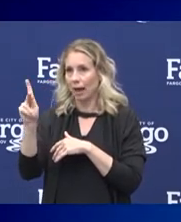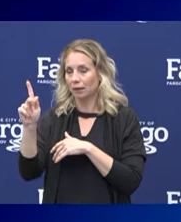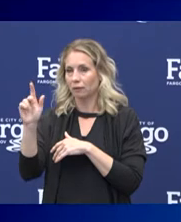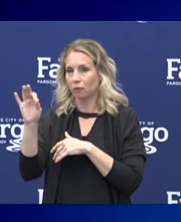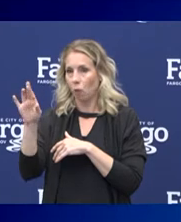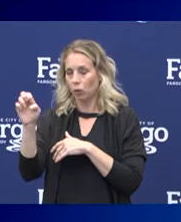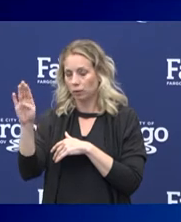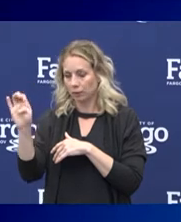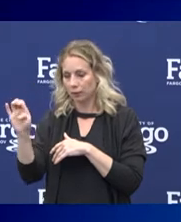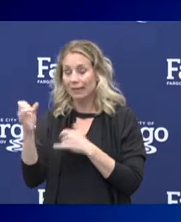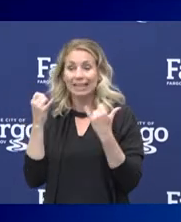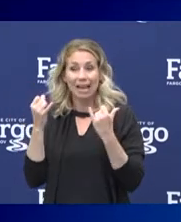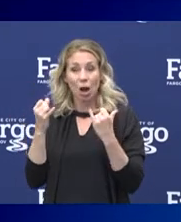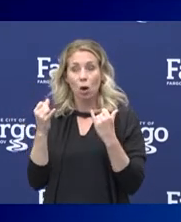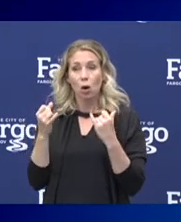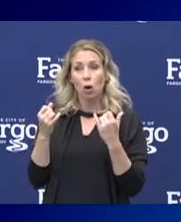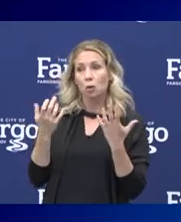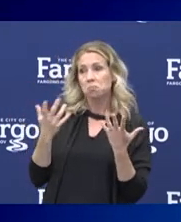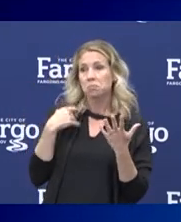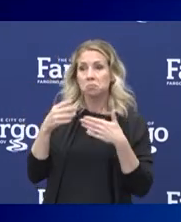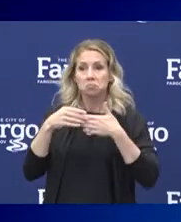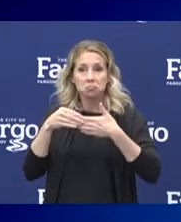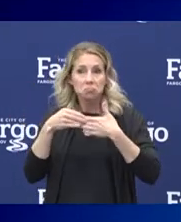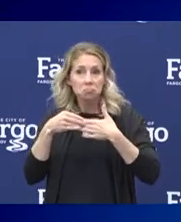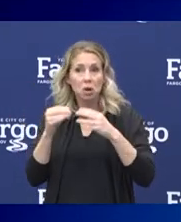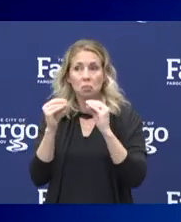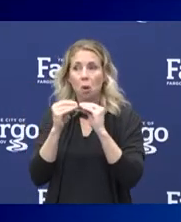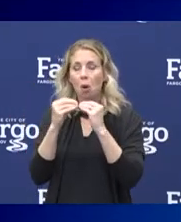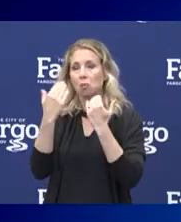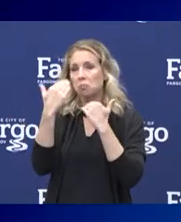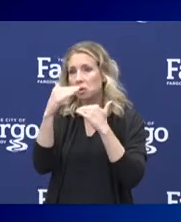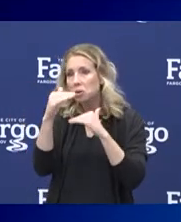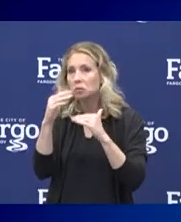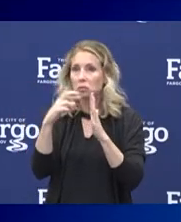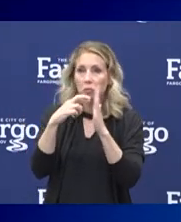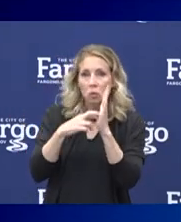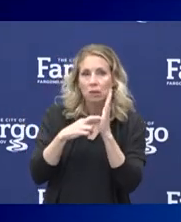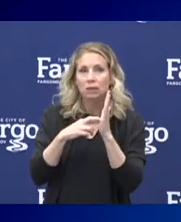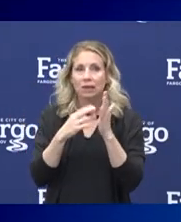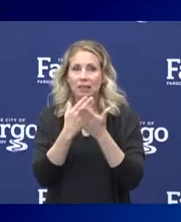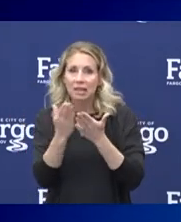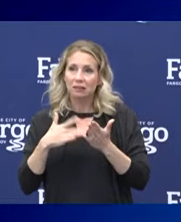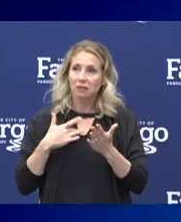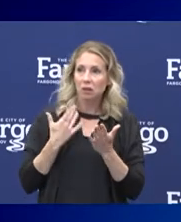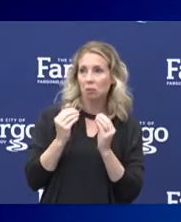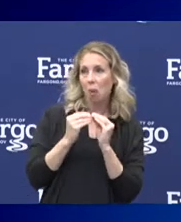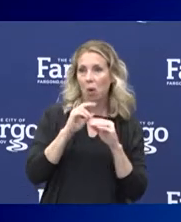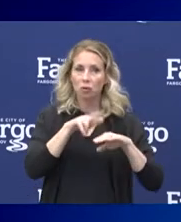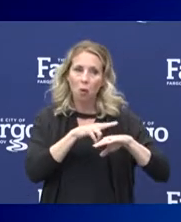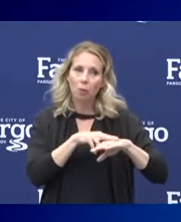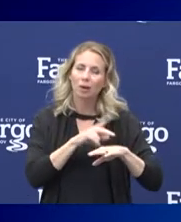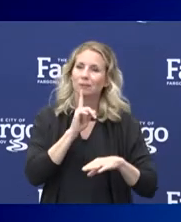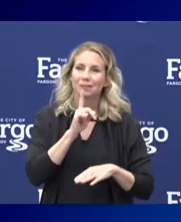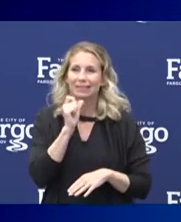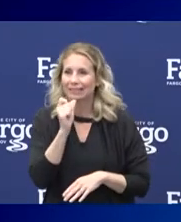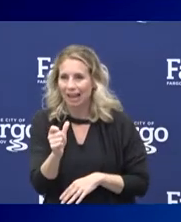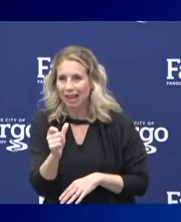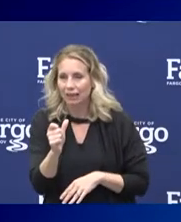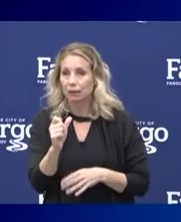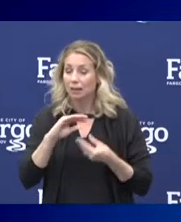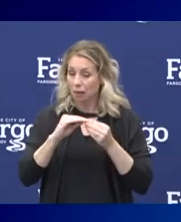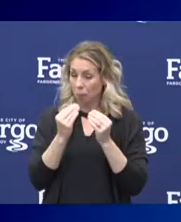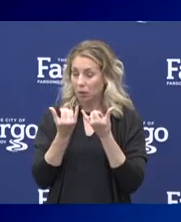and things feel like they're getting back to normal, they really are not. As Cass County numbers have increased, there's a lot of people asking,